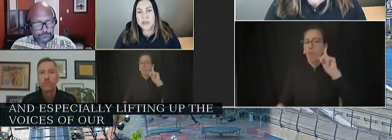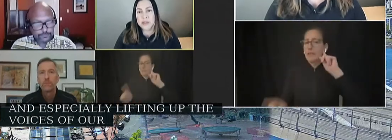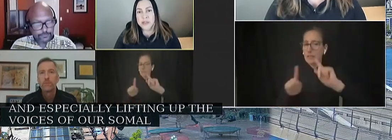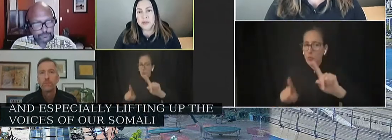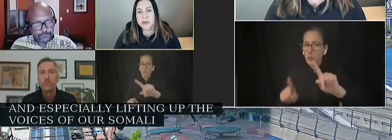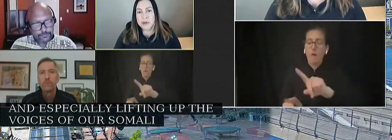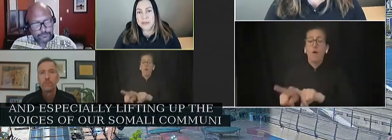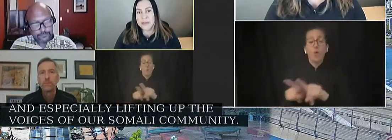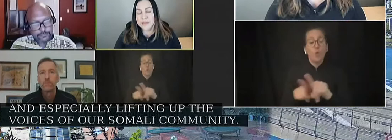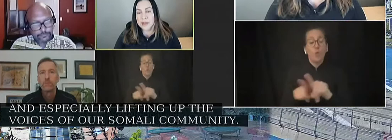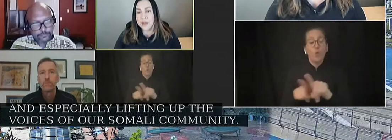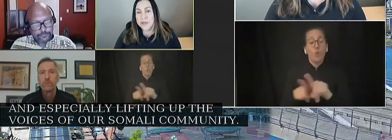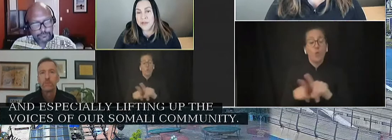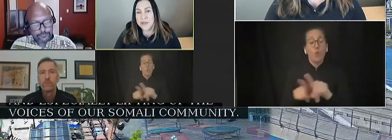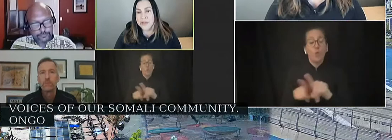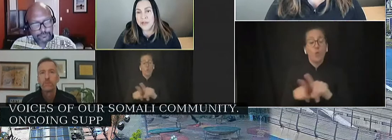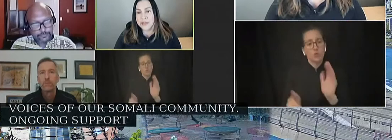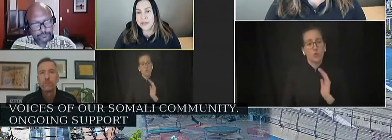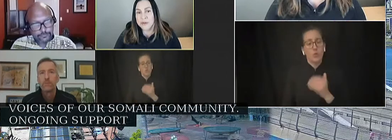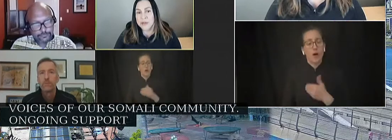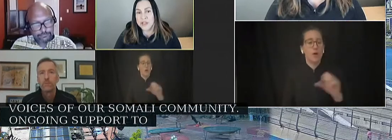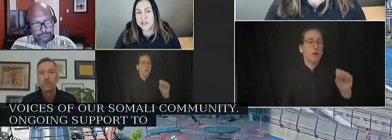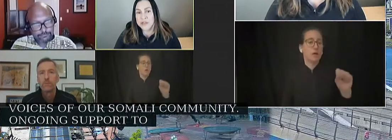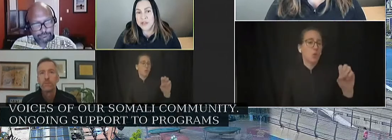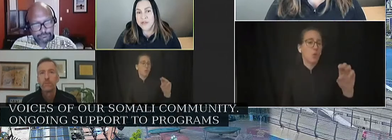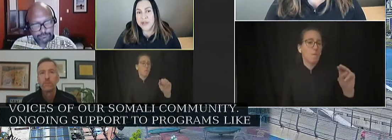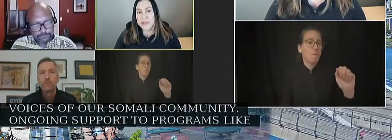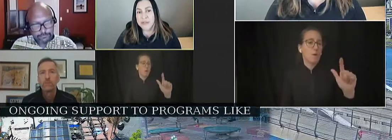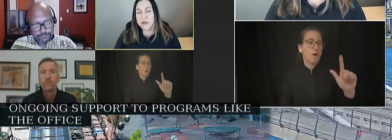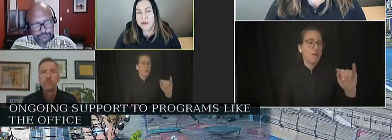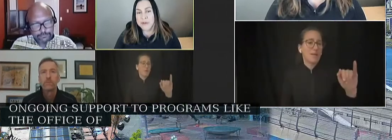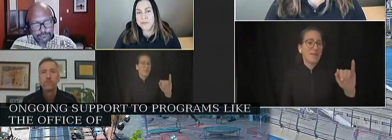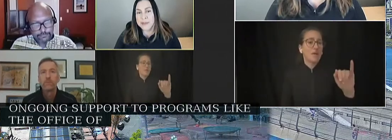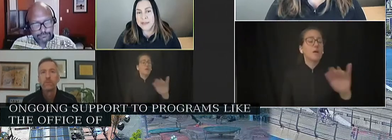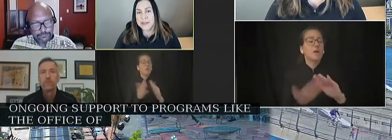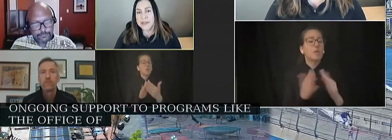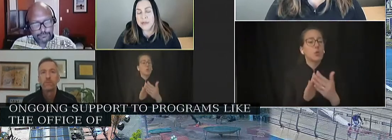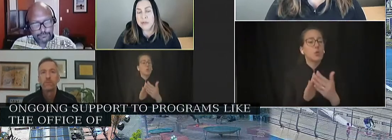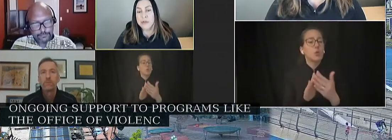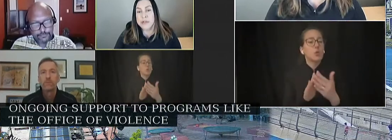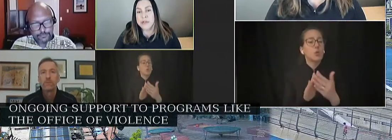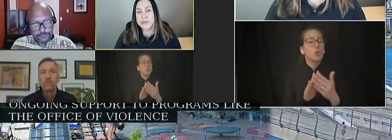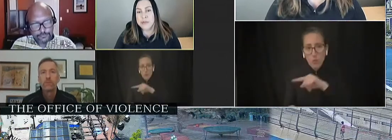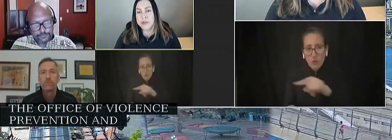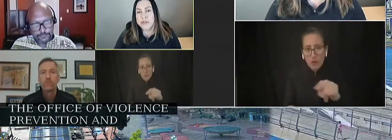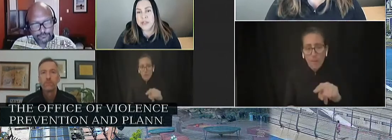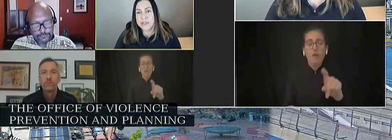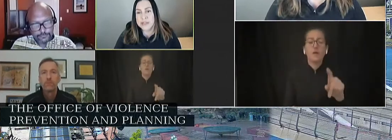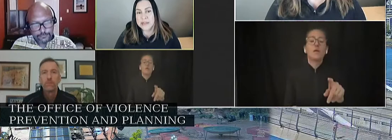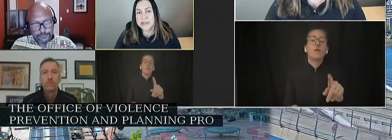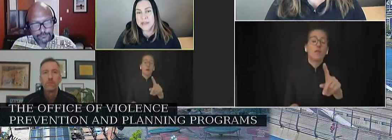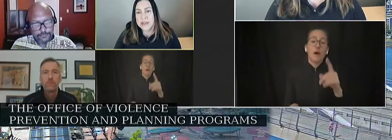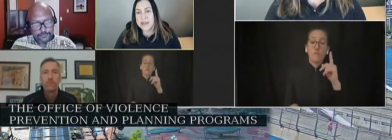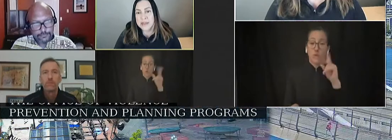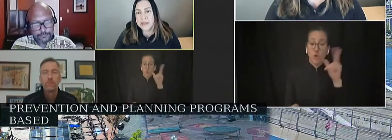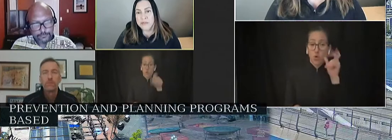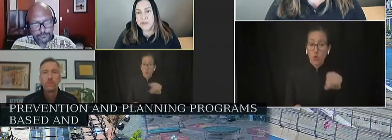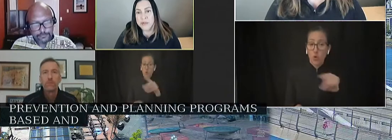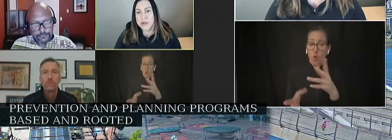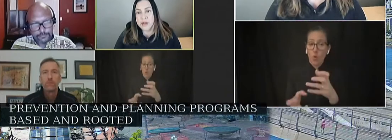support to programs like the Office of Violence Prevention and funding programs based and rooted in restorative justice